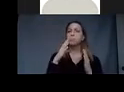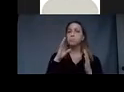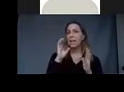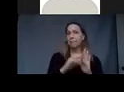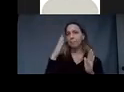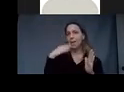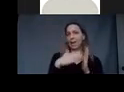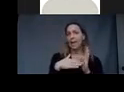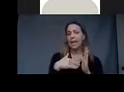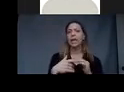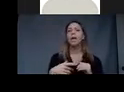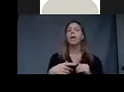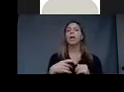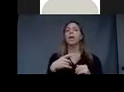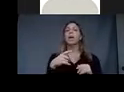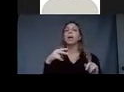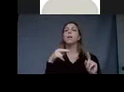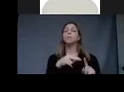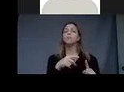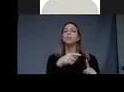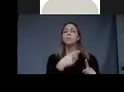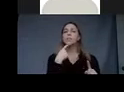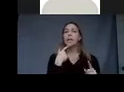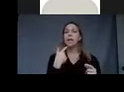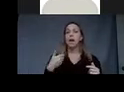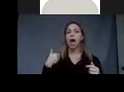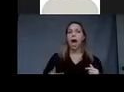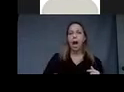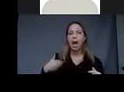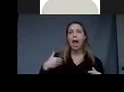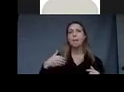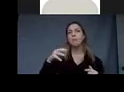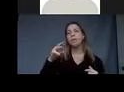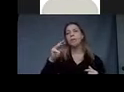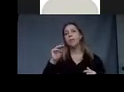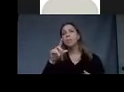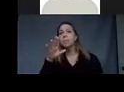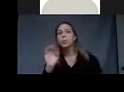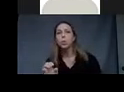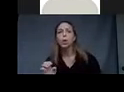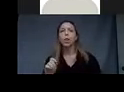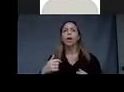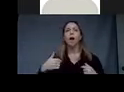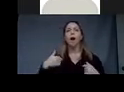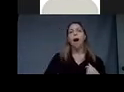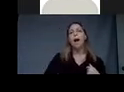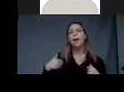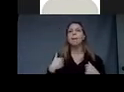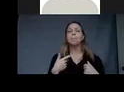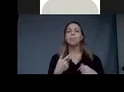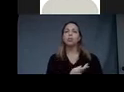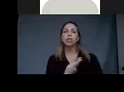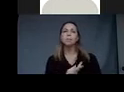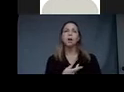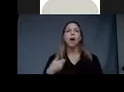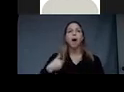one way to look at it would be to say, I am the mule. I have the personality of the mule. I am the sheep. I